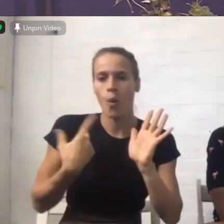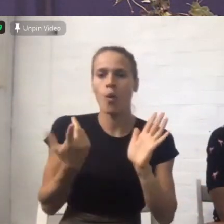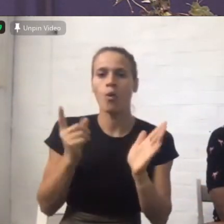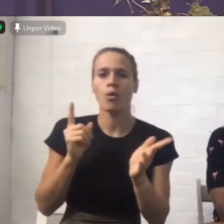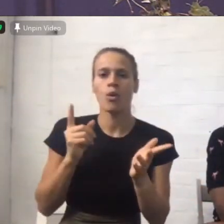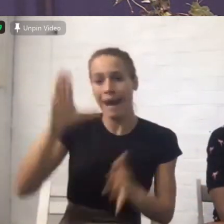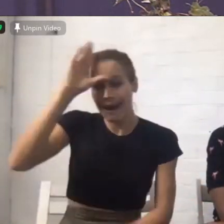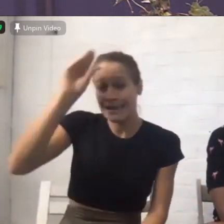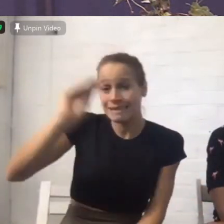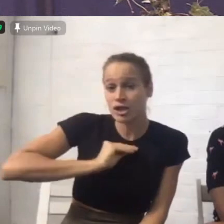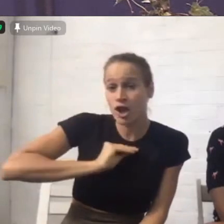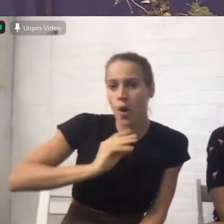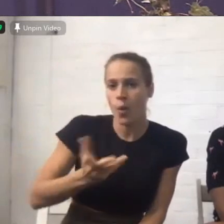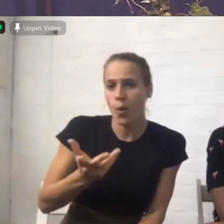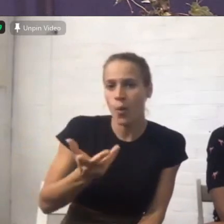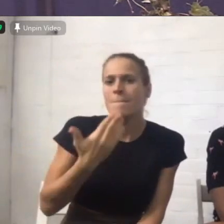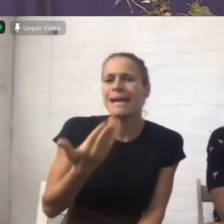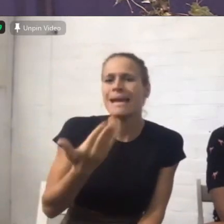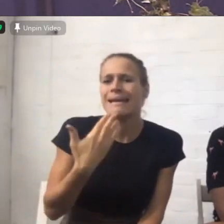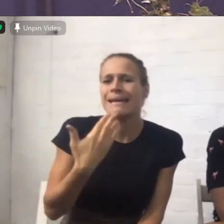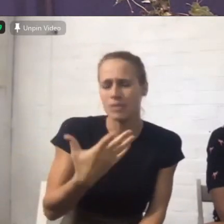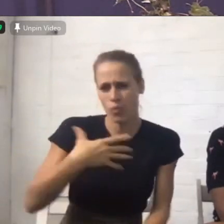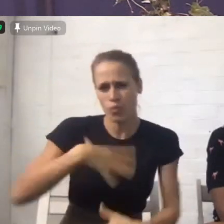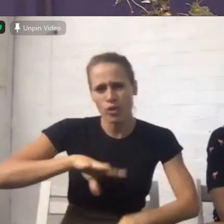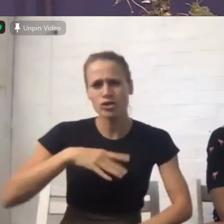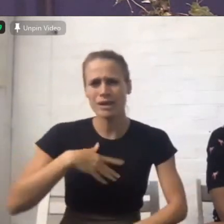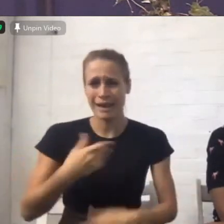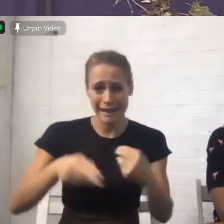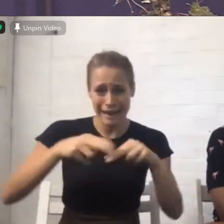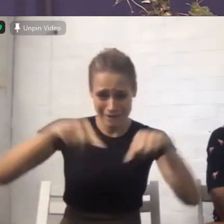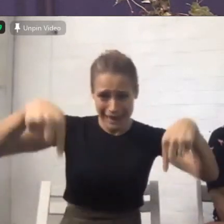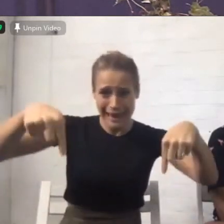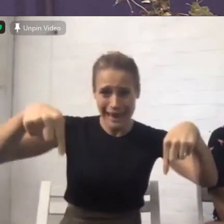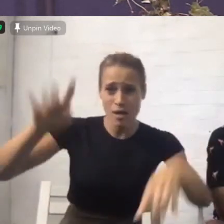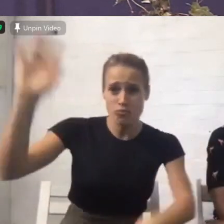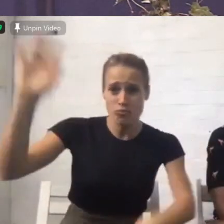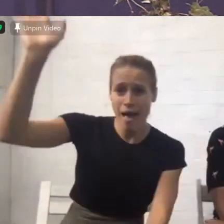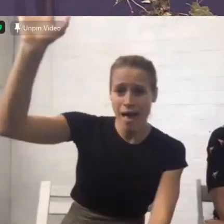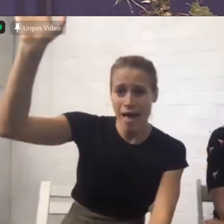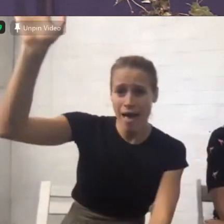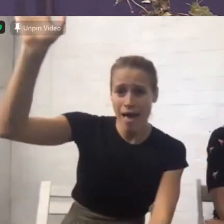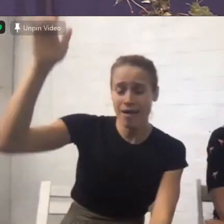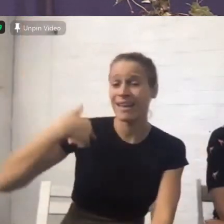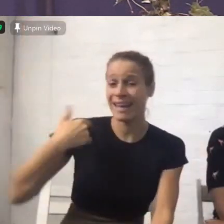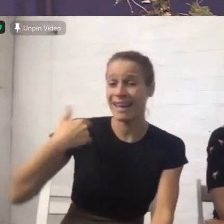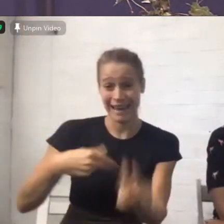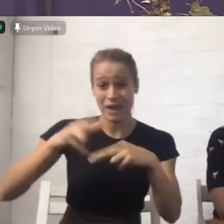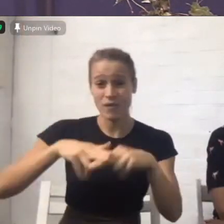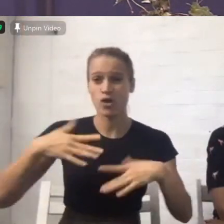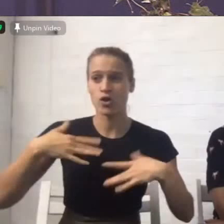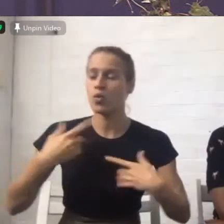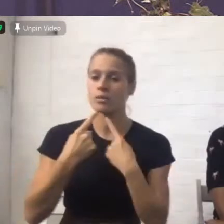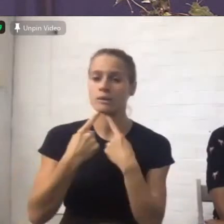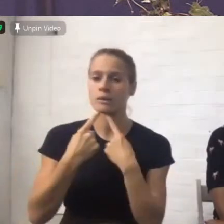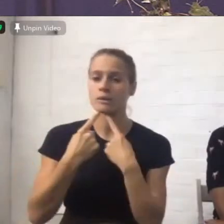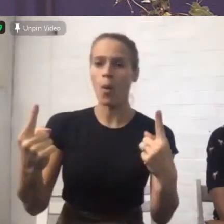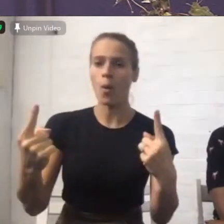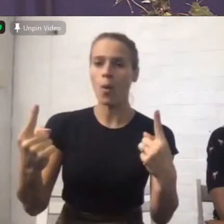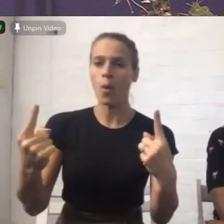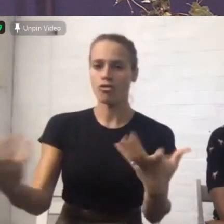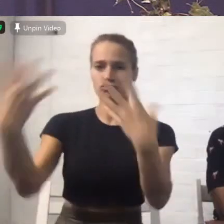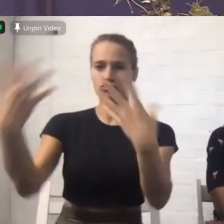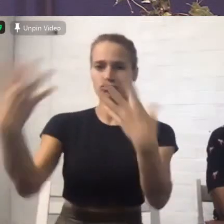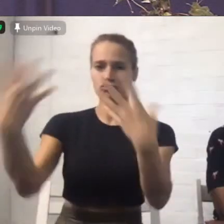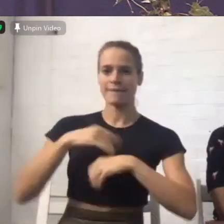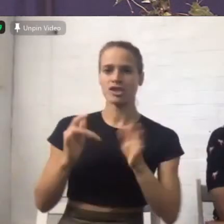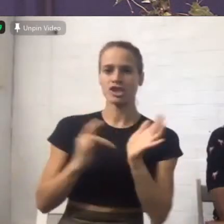in the room that prayed that prayer give us a wave if you received Jesus just give us a wave give us